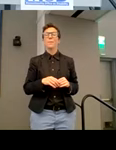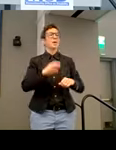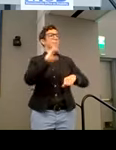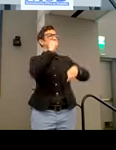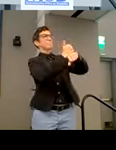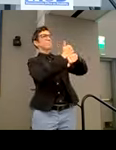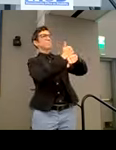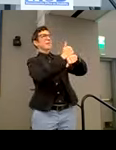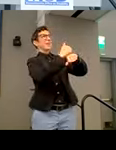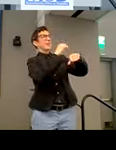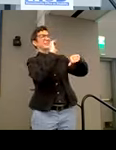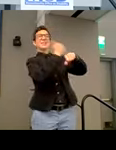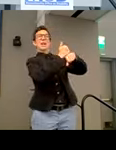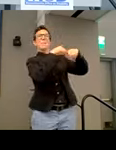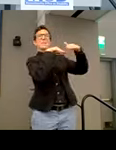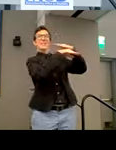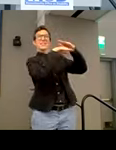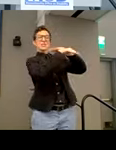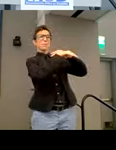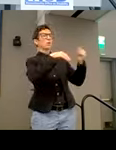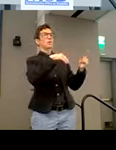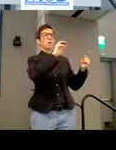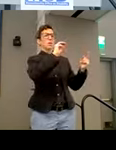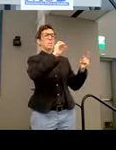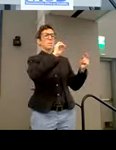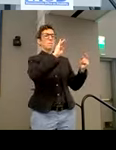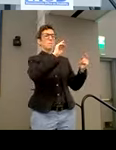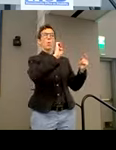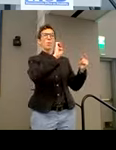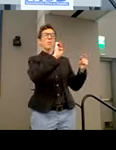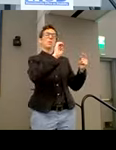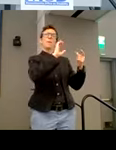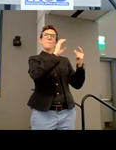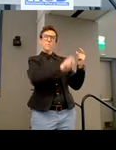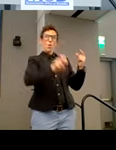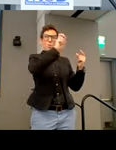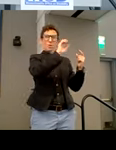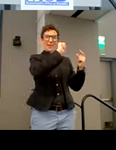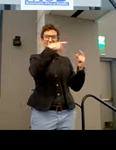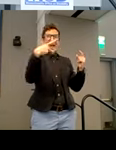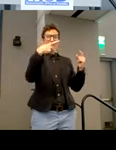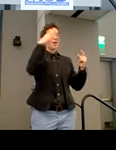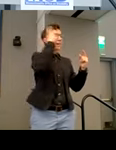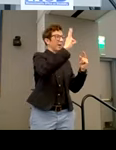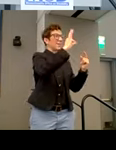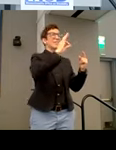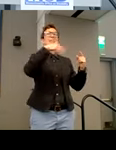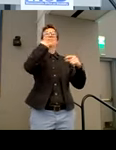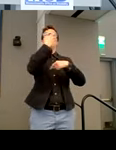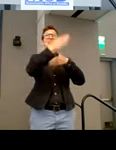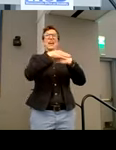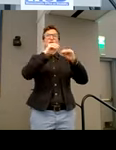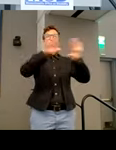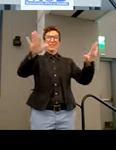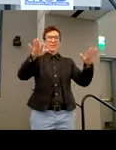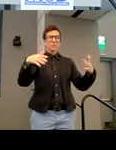accessible mobile app, and with the next release, you could break accessibility. And if you're blind, you could probably raise your hand right now or raise